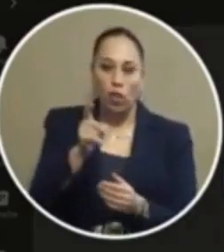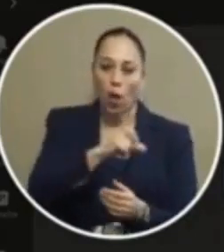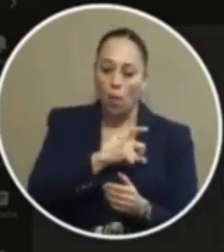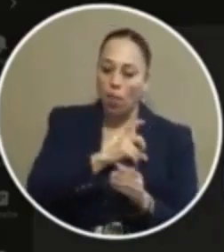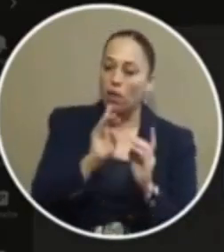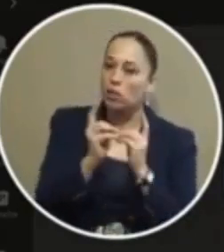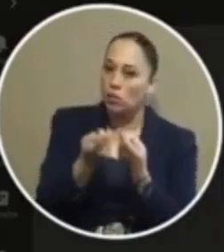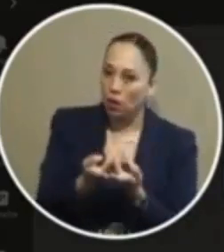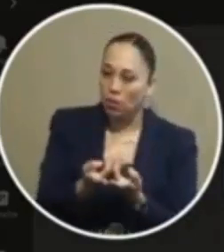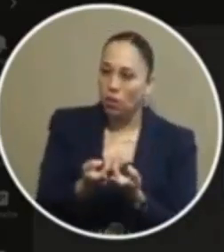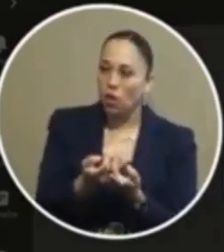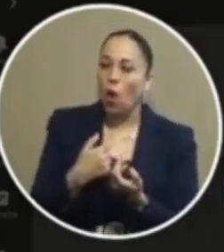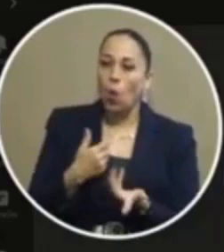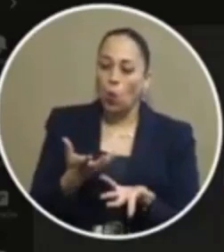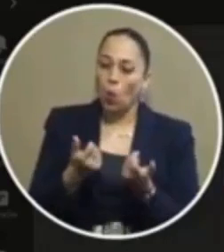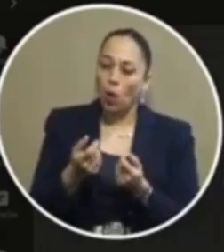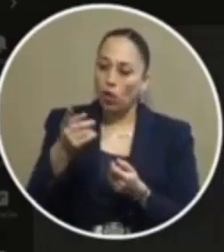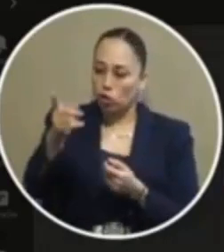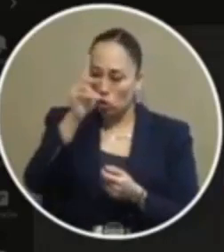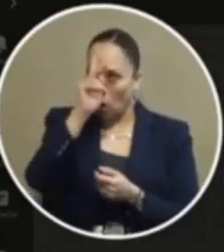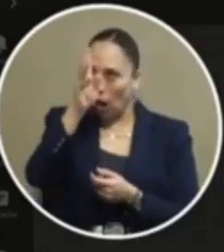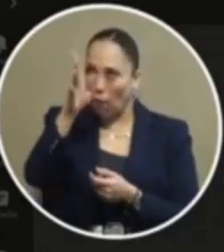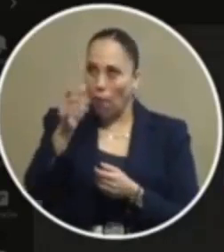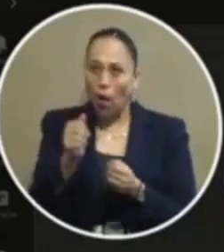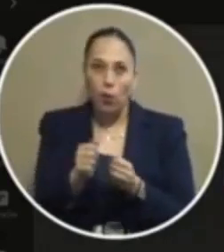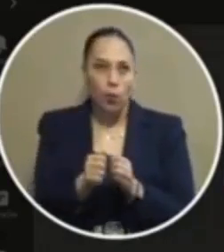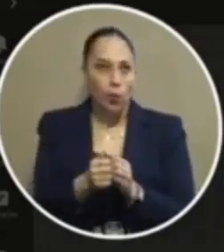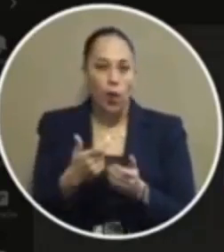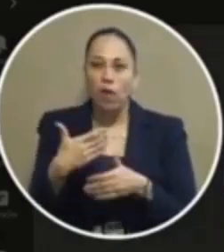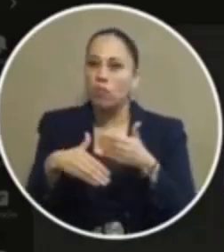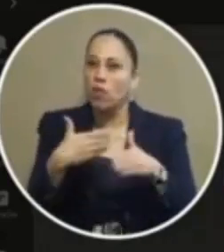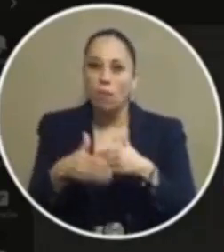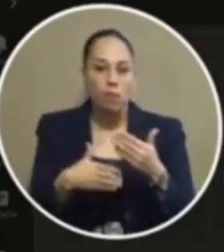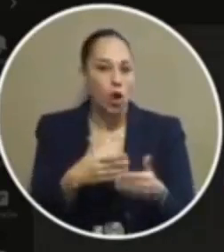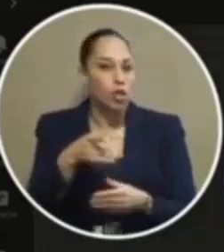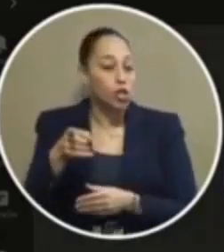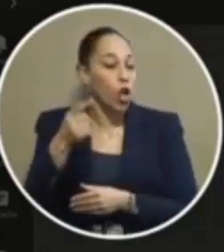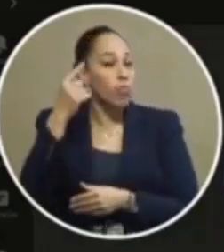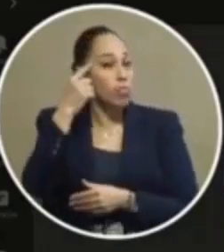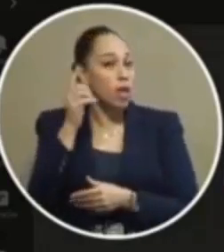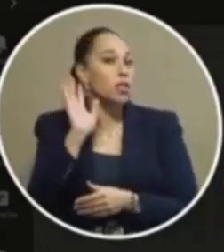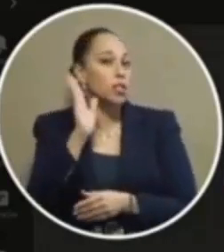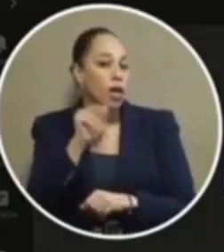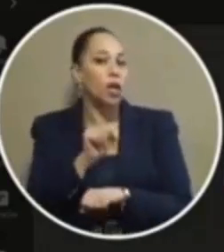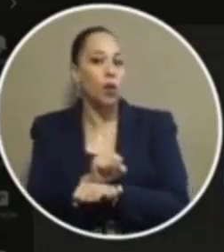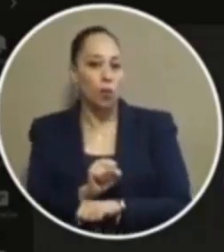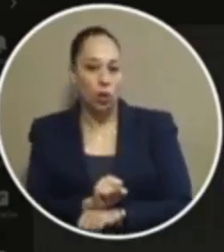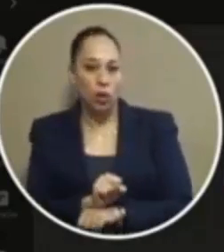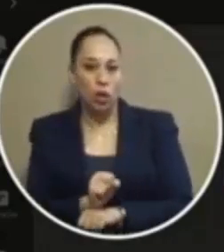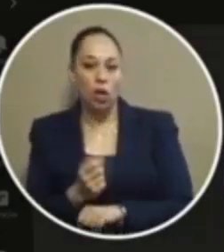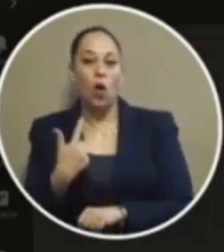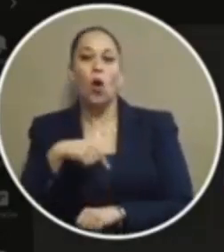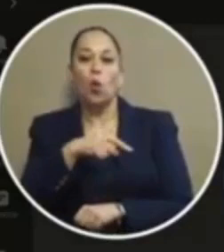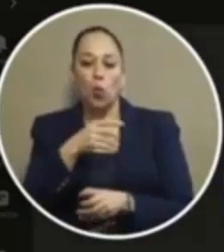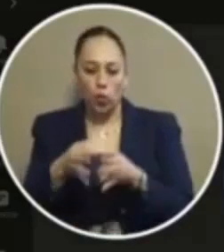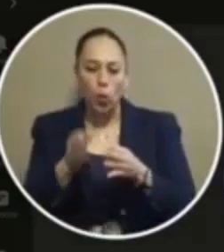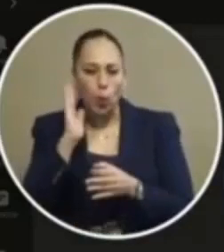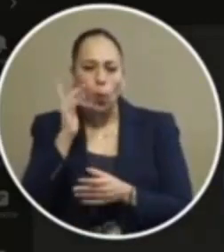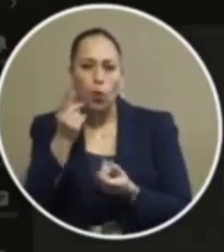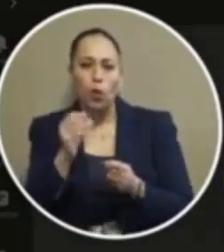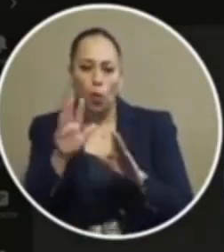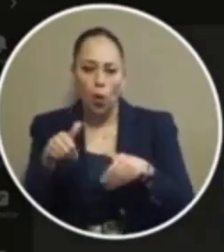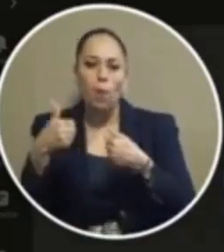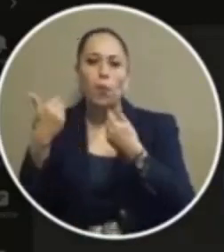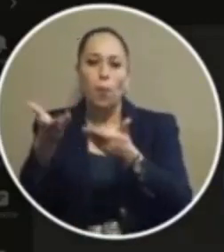department we want you to come up with the process as you think it would work we the courts will do that we'll